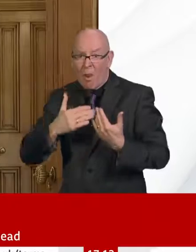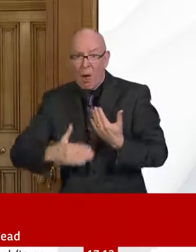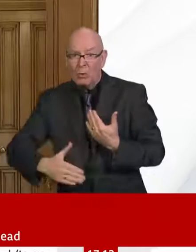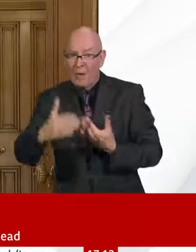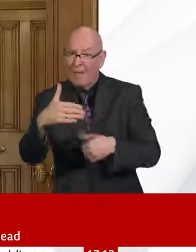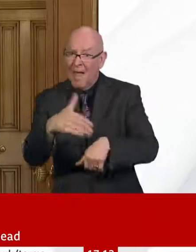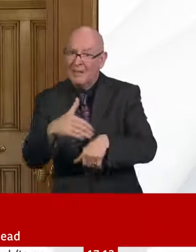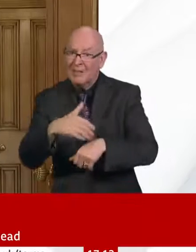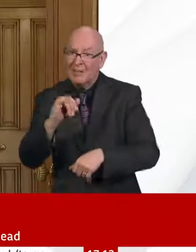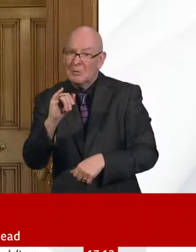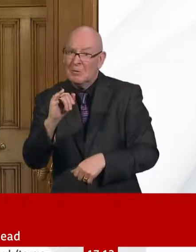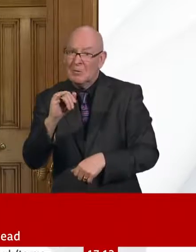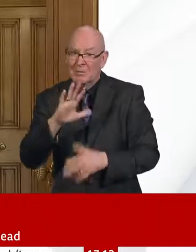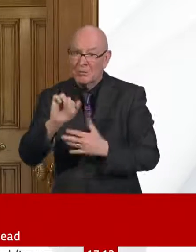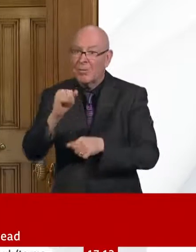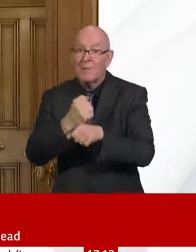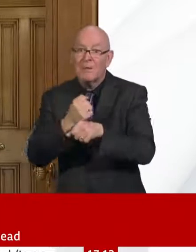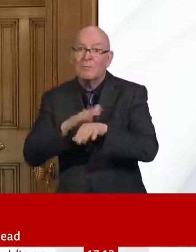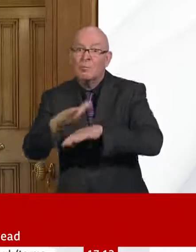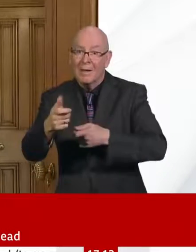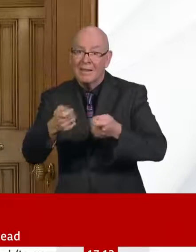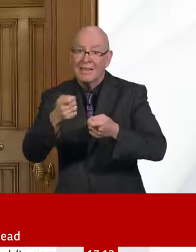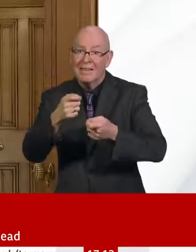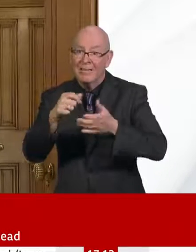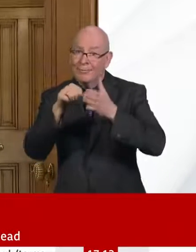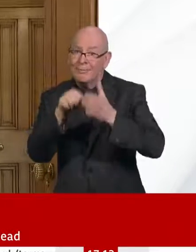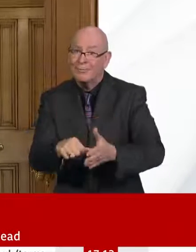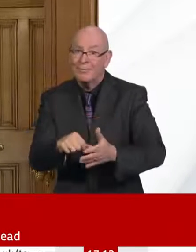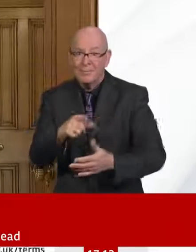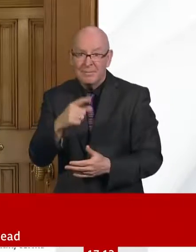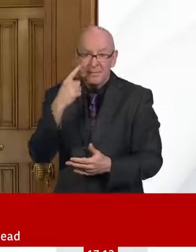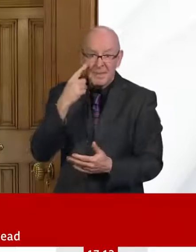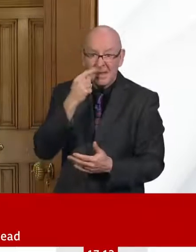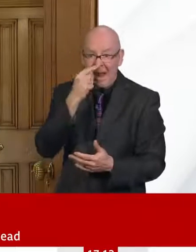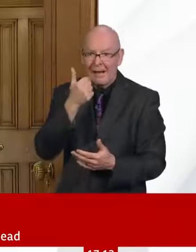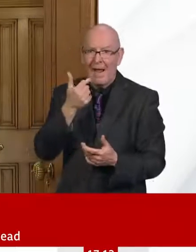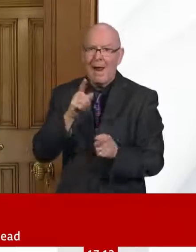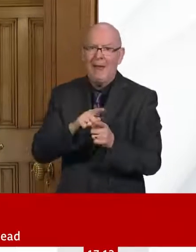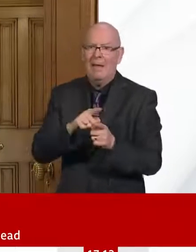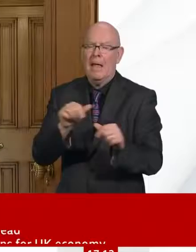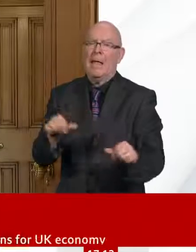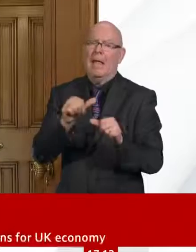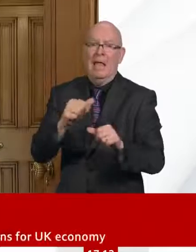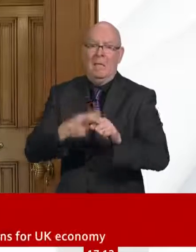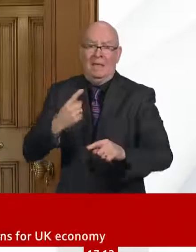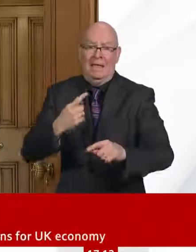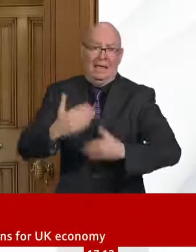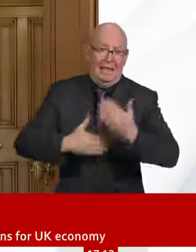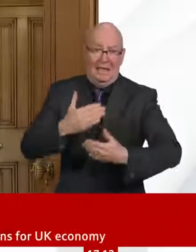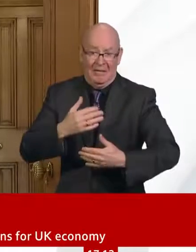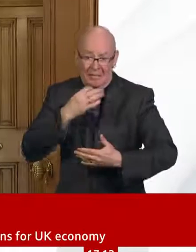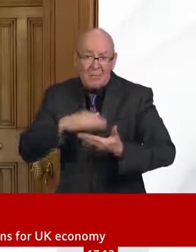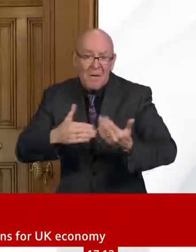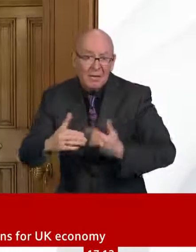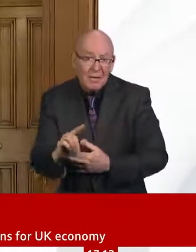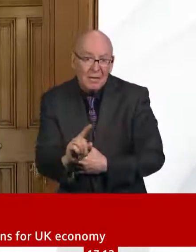measures we've put in place will ensure that we can have a reasonably fast bounce back. That's why we're doing what we can. Obviously, that's a function of